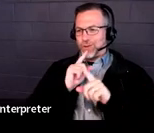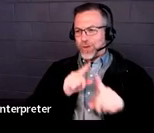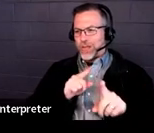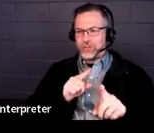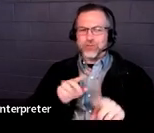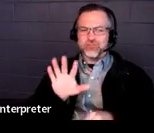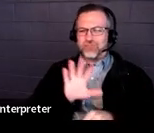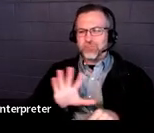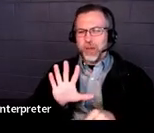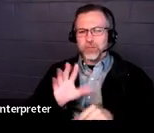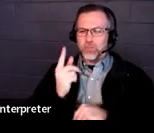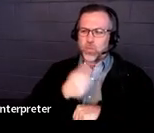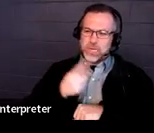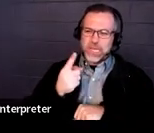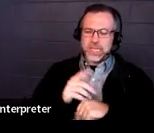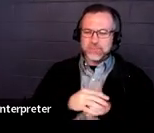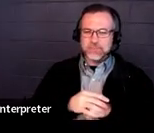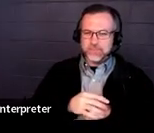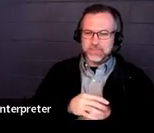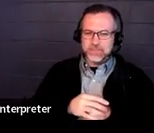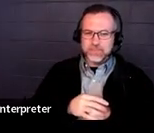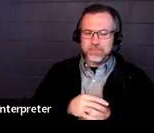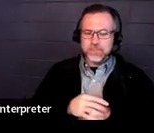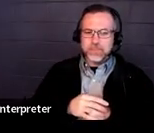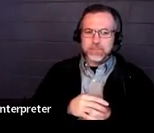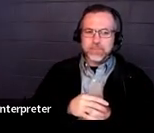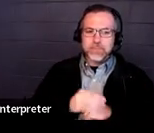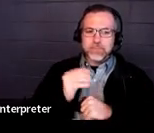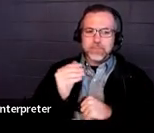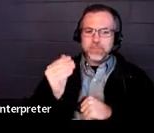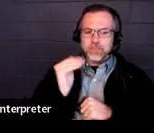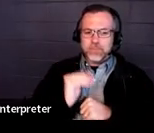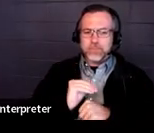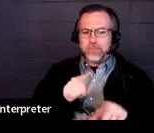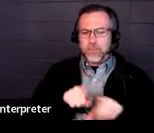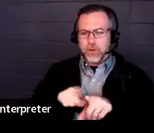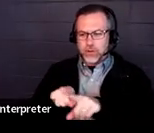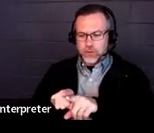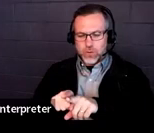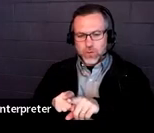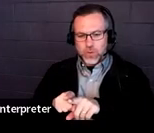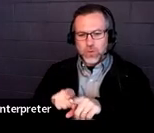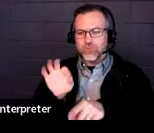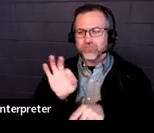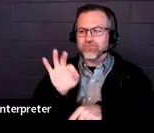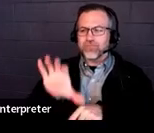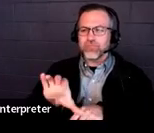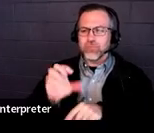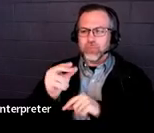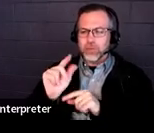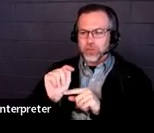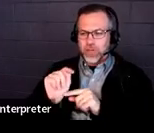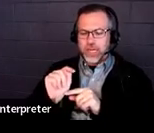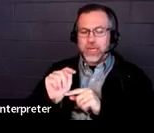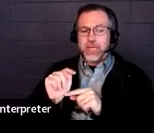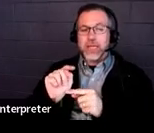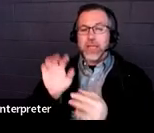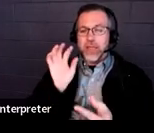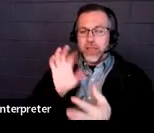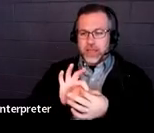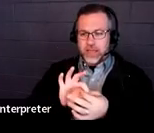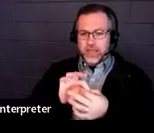a day or so. I am also going to drop into chat the link to